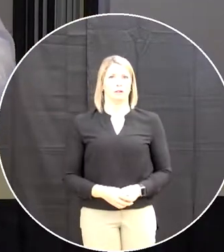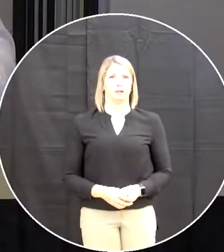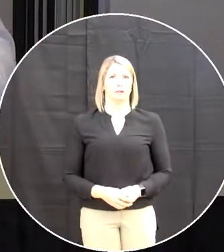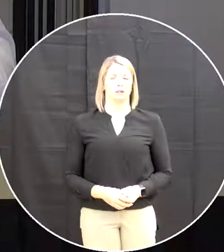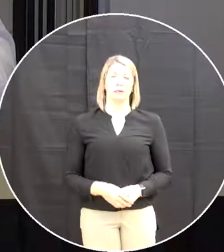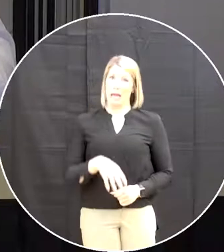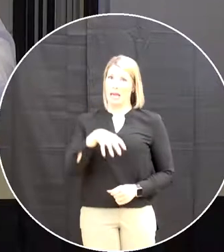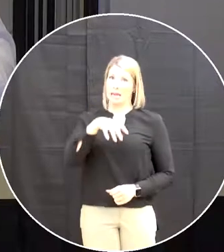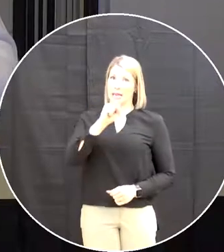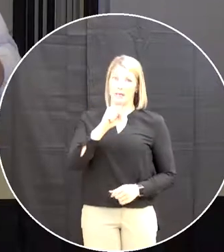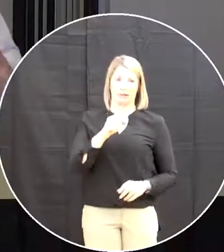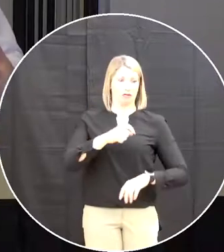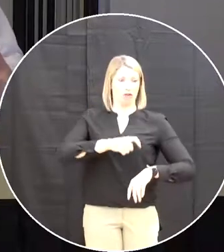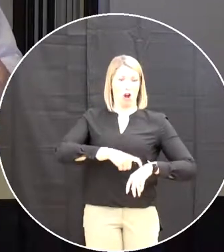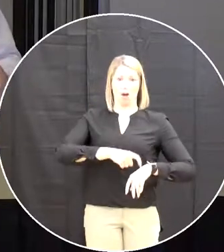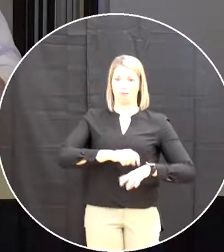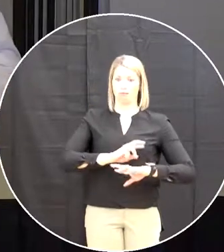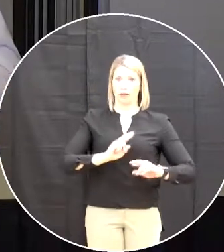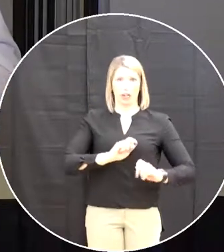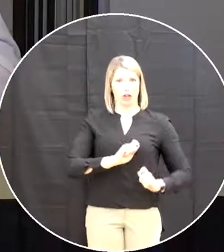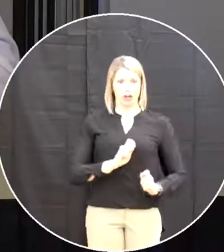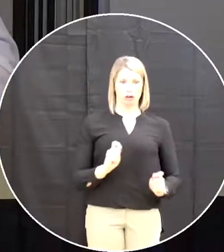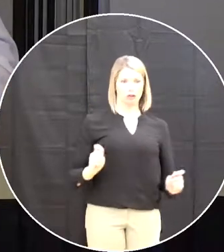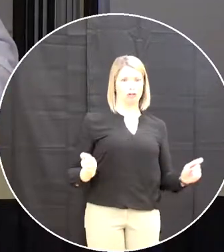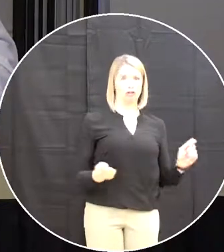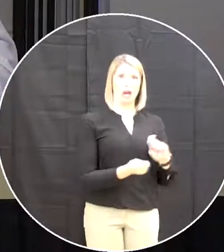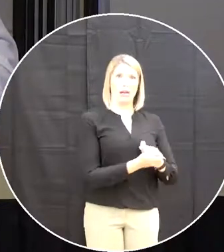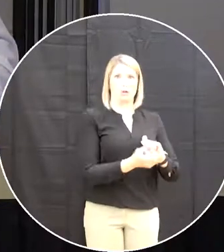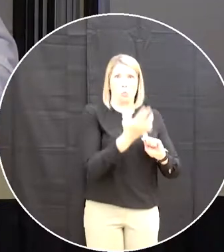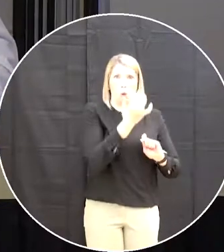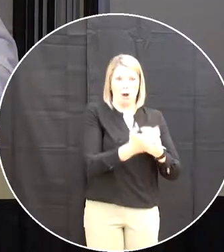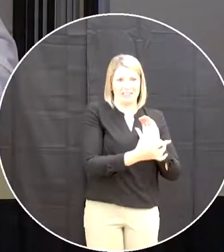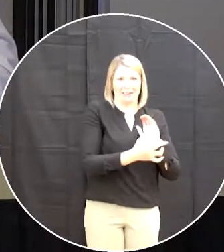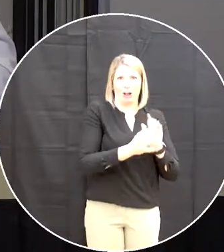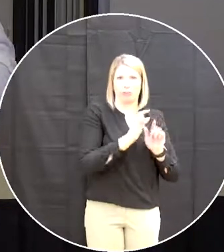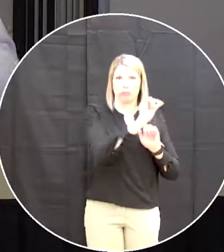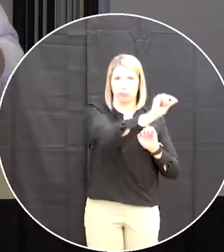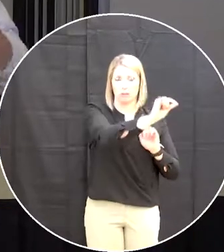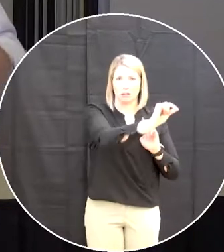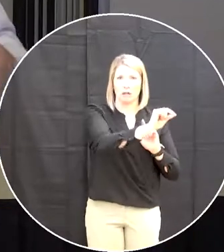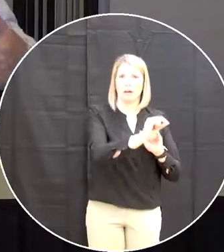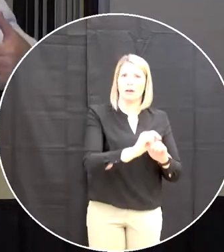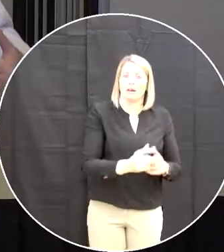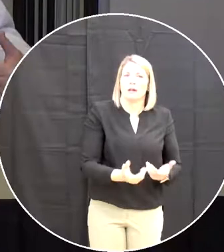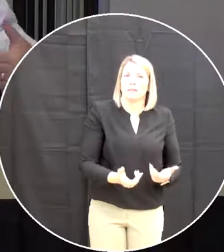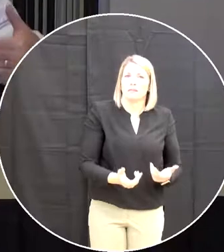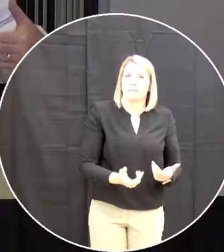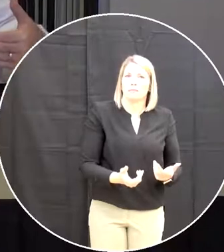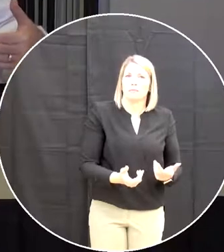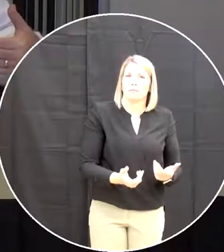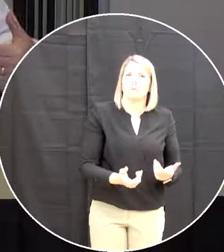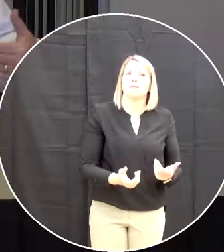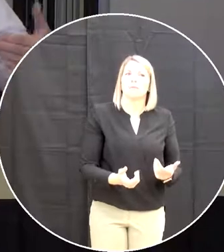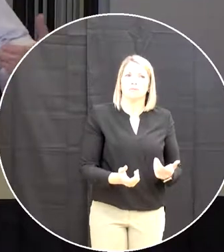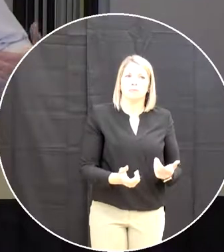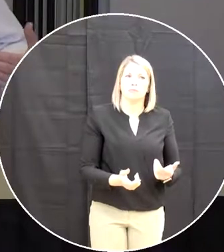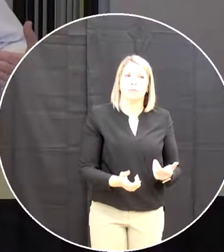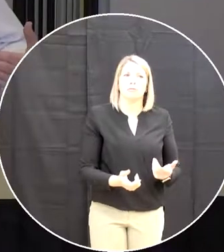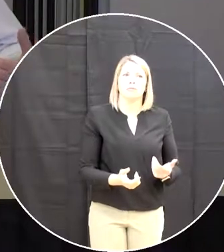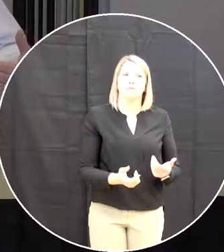times not just that as as scott said yeah you've got to be somebody who's